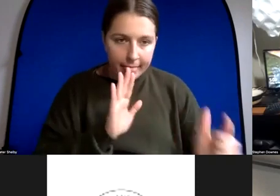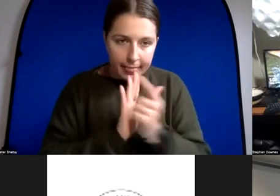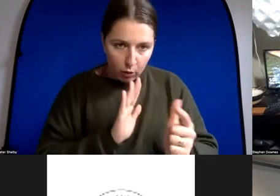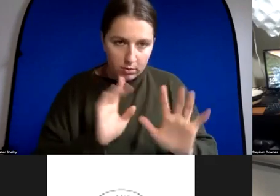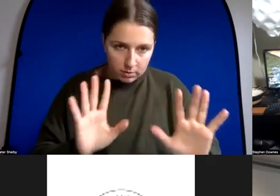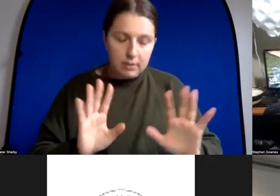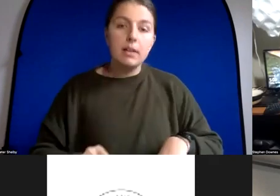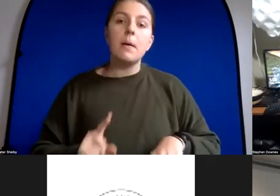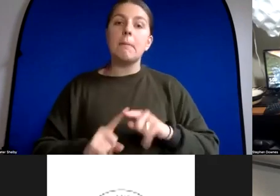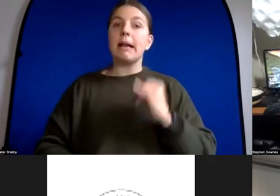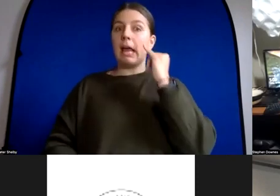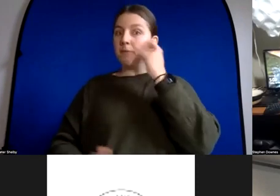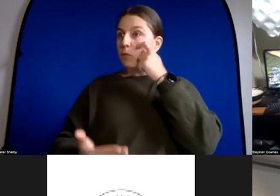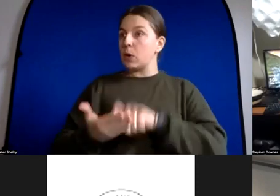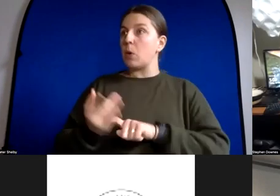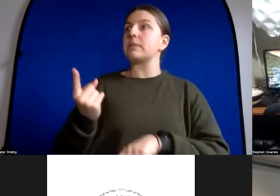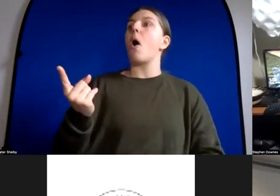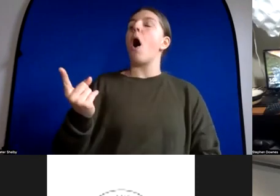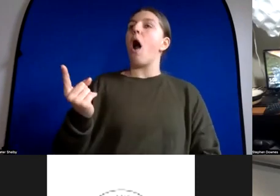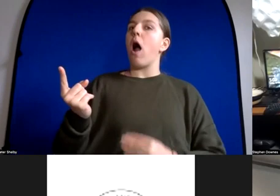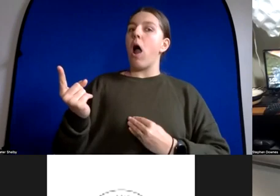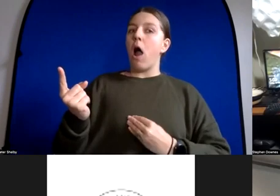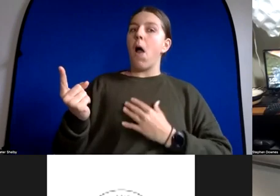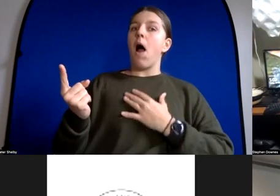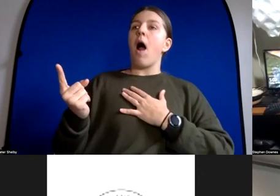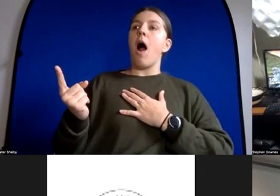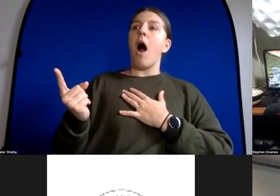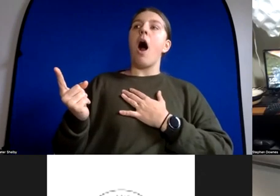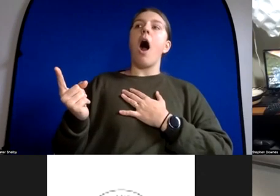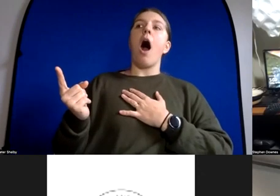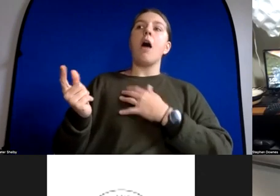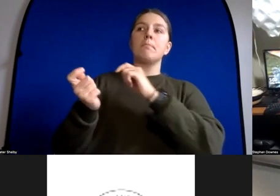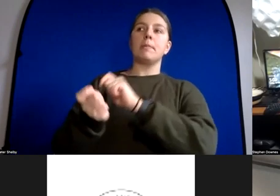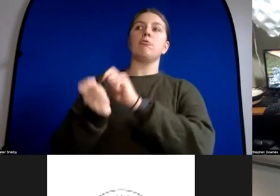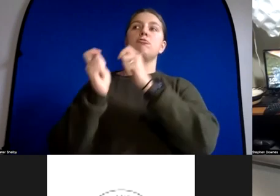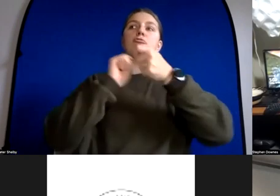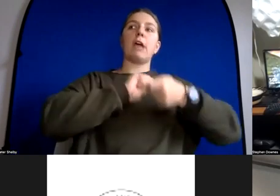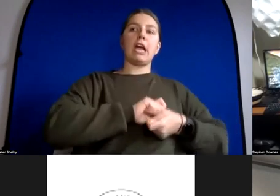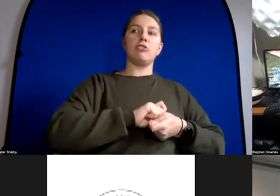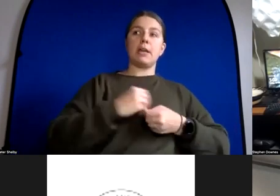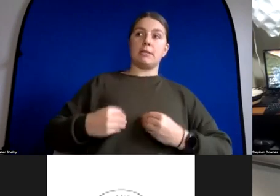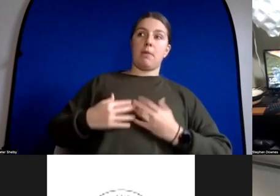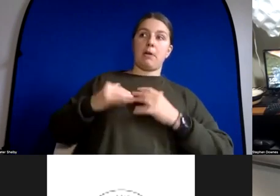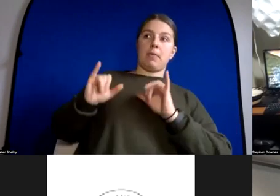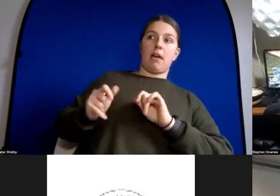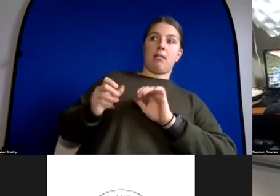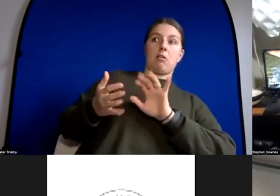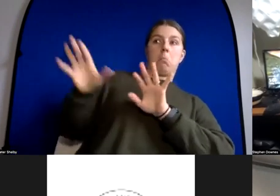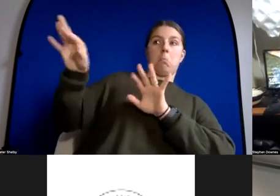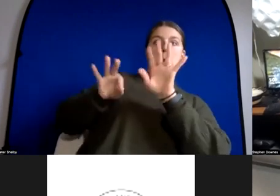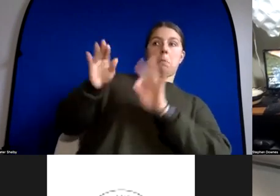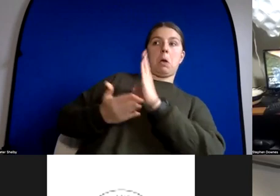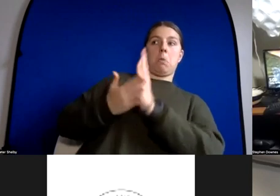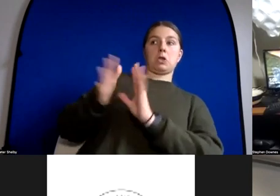you're influenced by something that you've seen and remembered that's very different and arguably